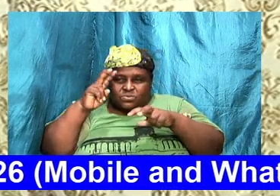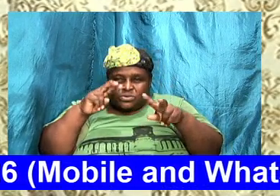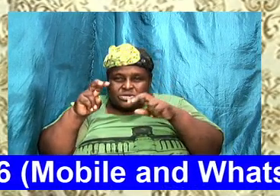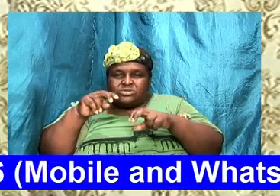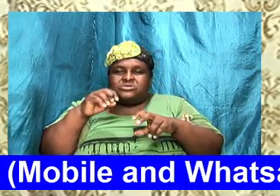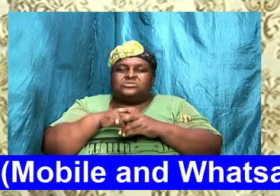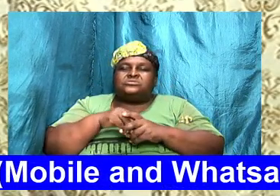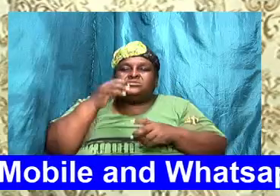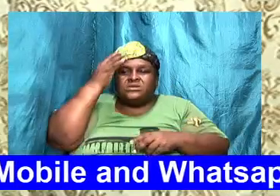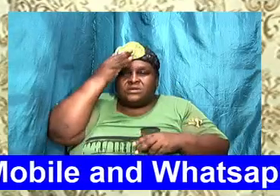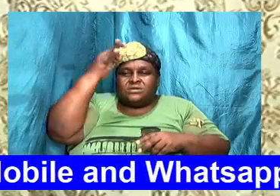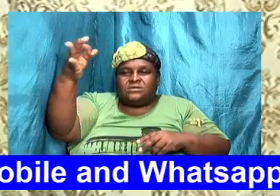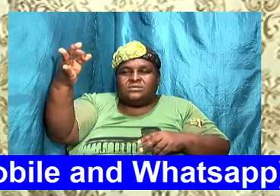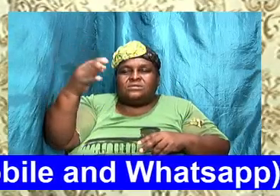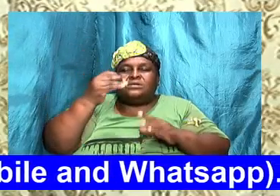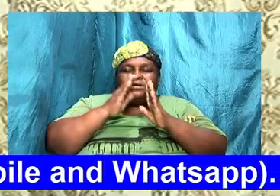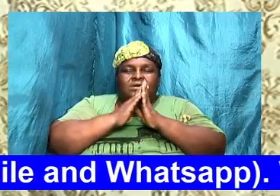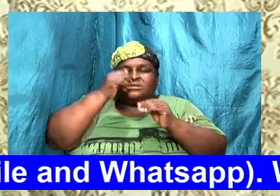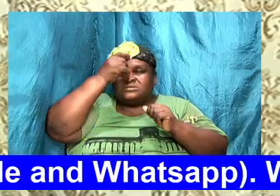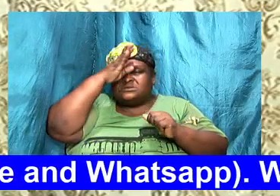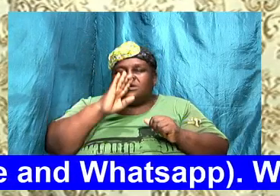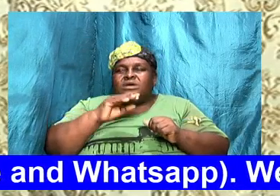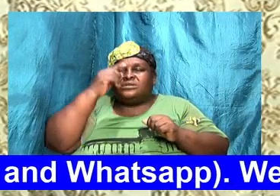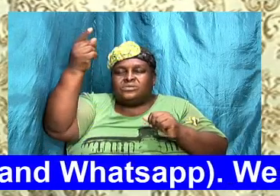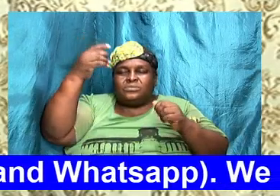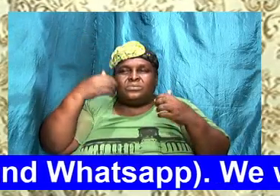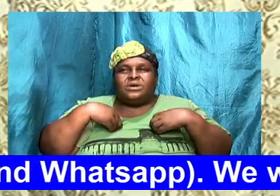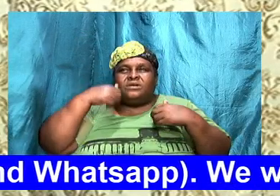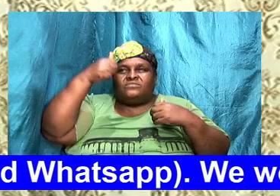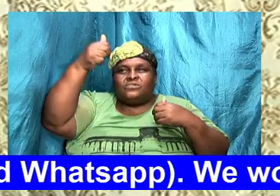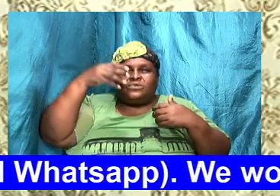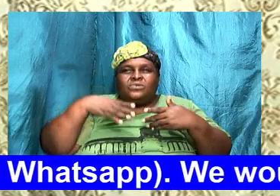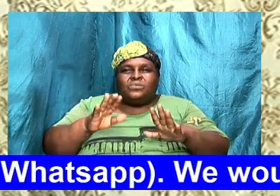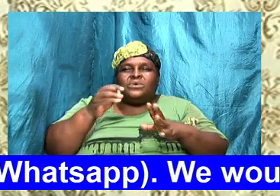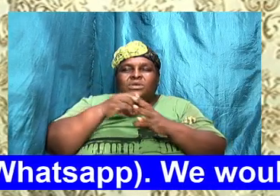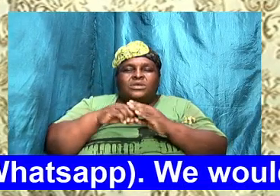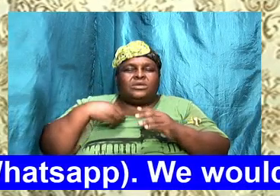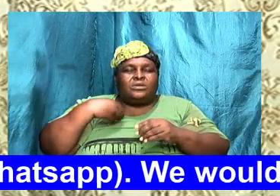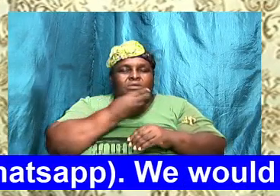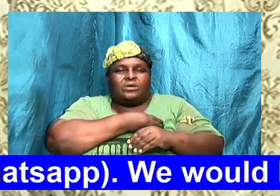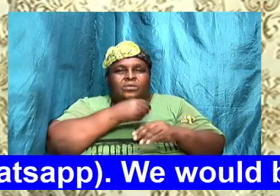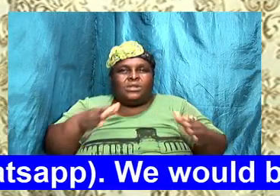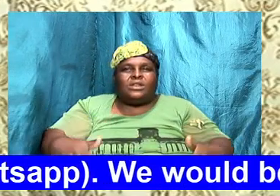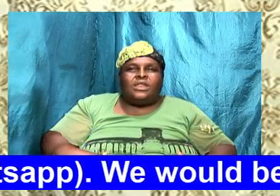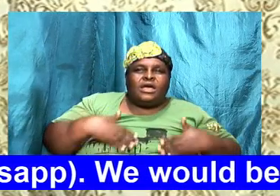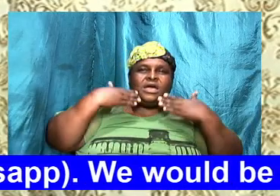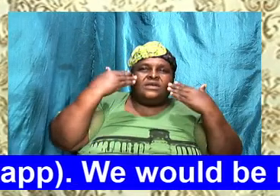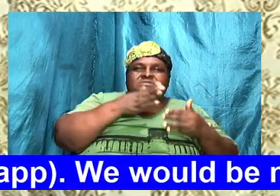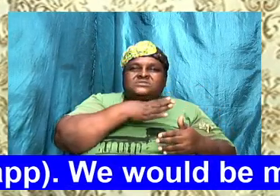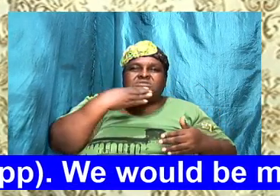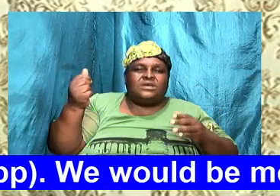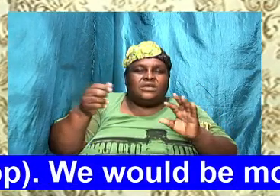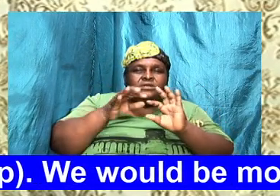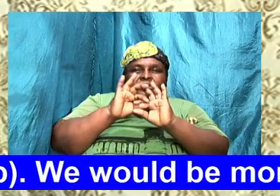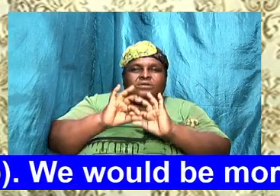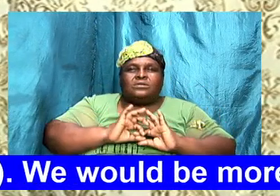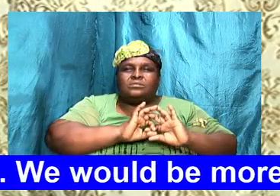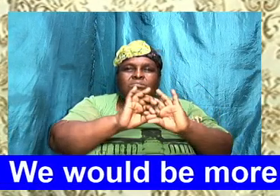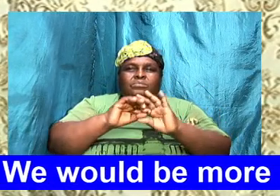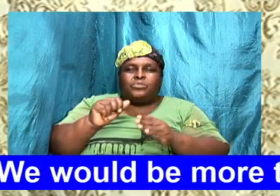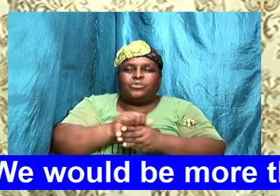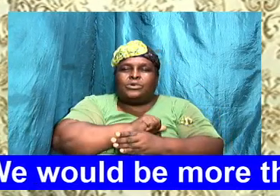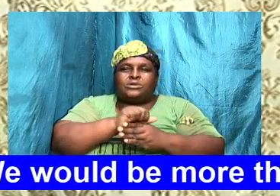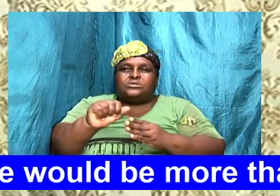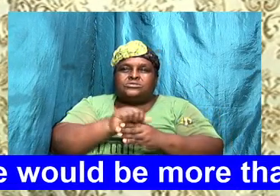future we ask god that you will just have your way in our lives and in our relationship help us god to practice